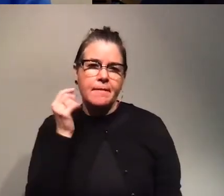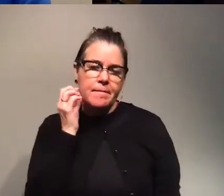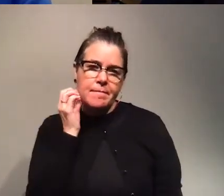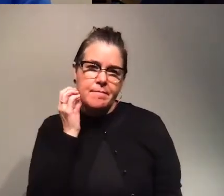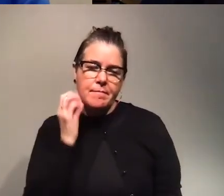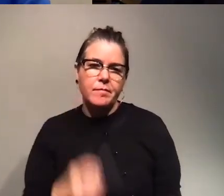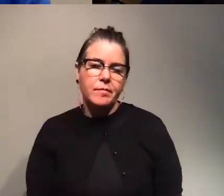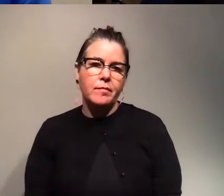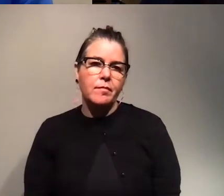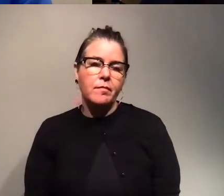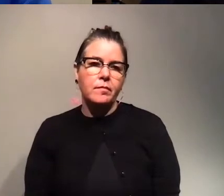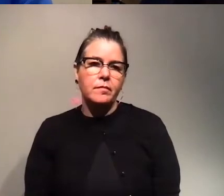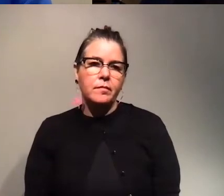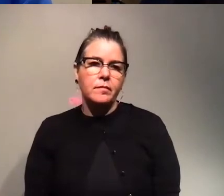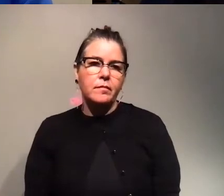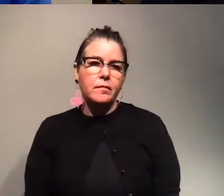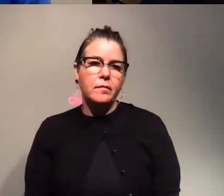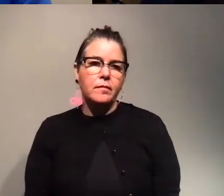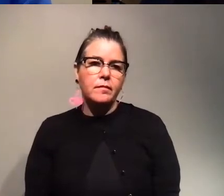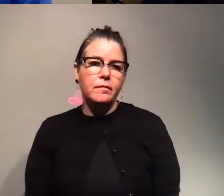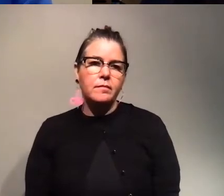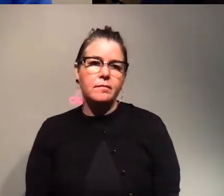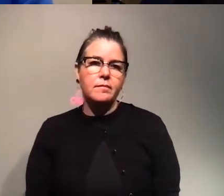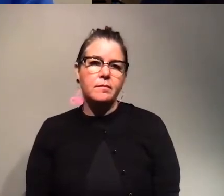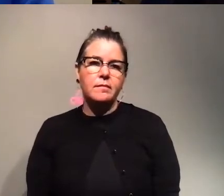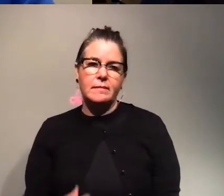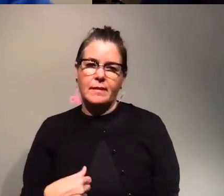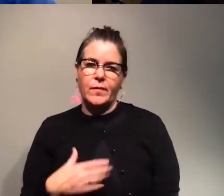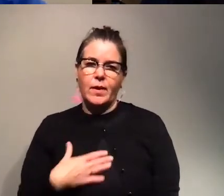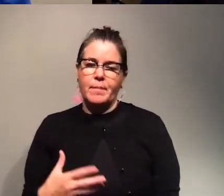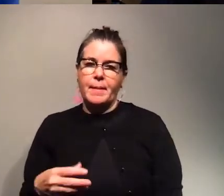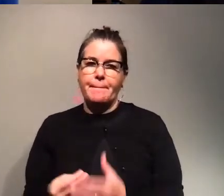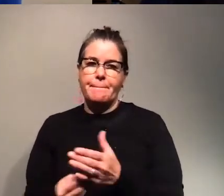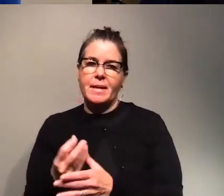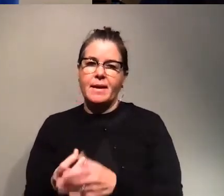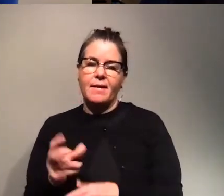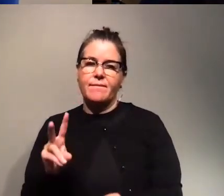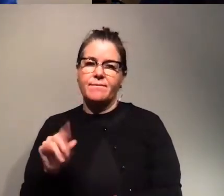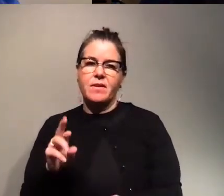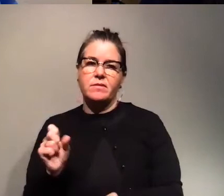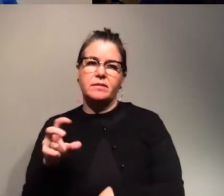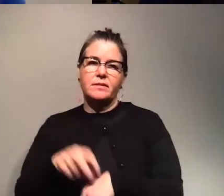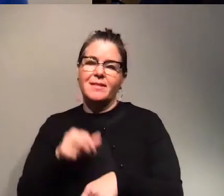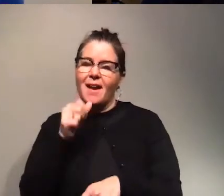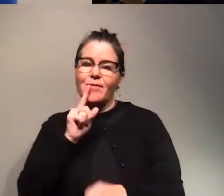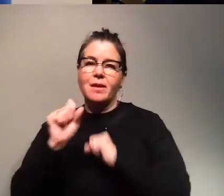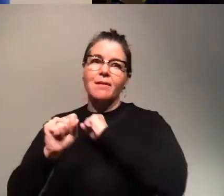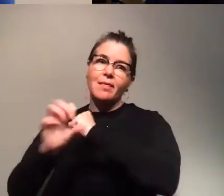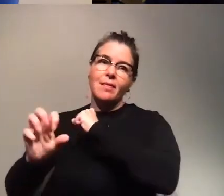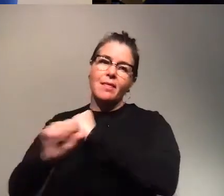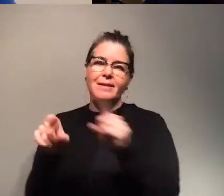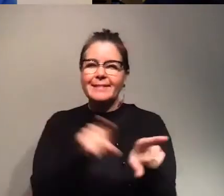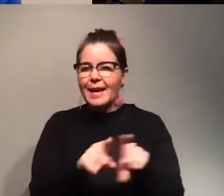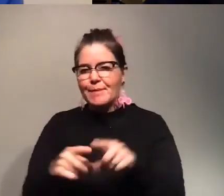um i have to confess that plant viruses are not as advertised as human viruses